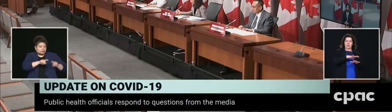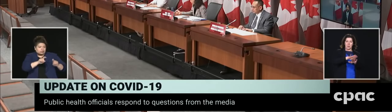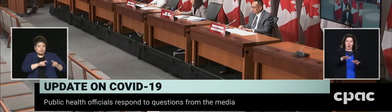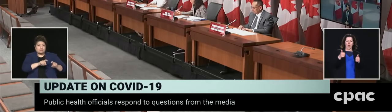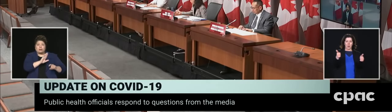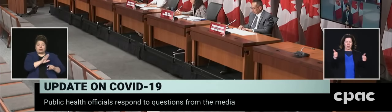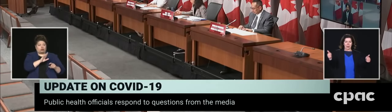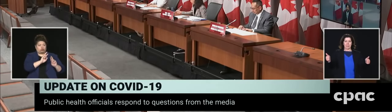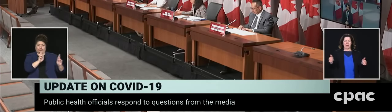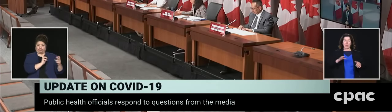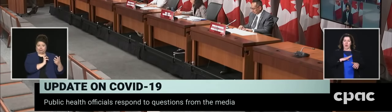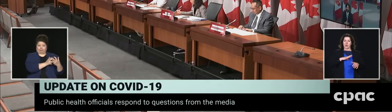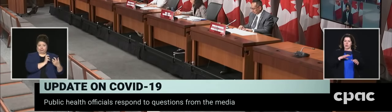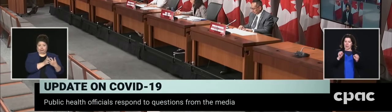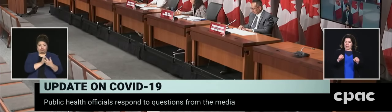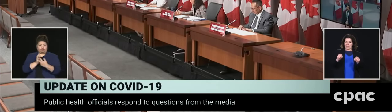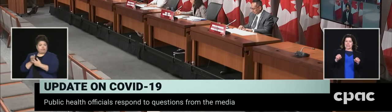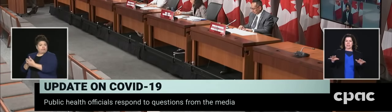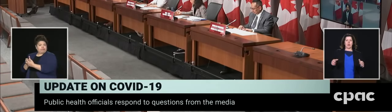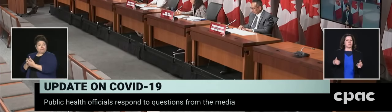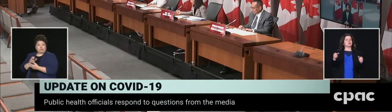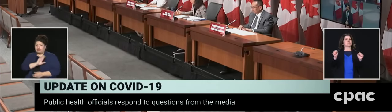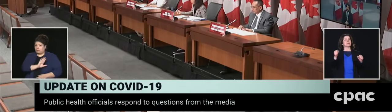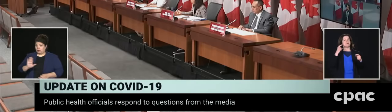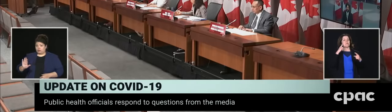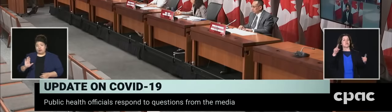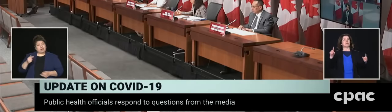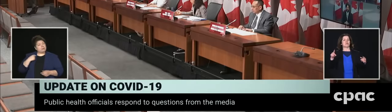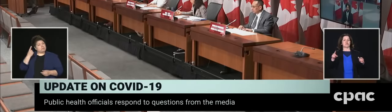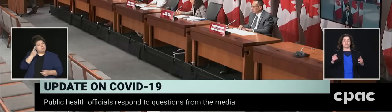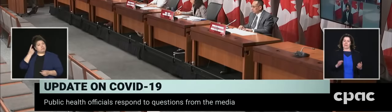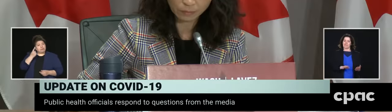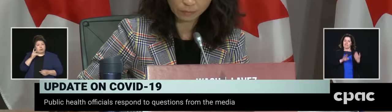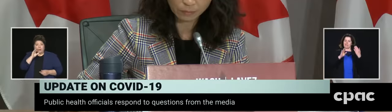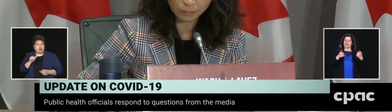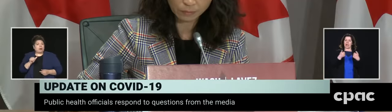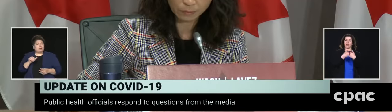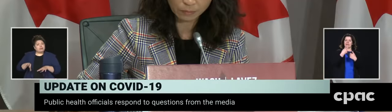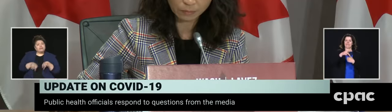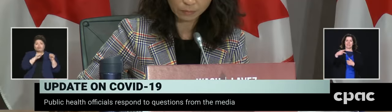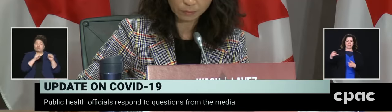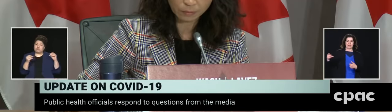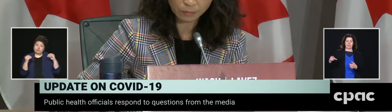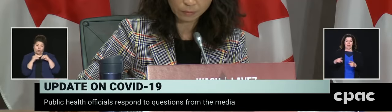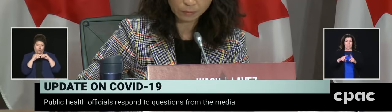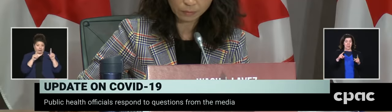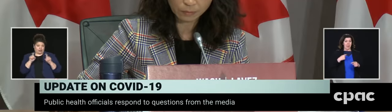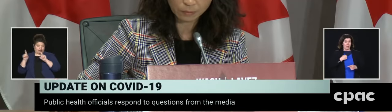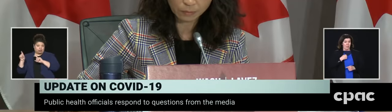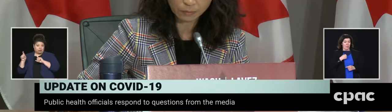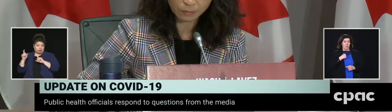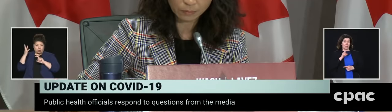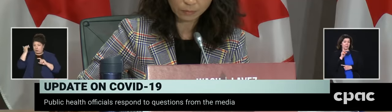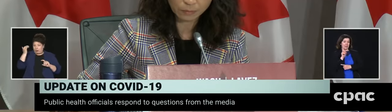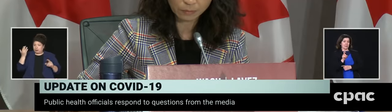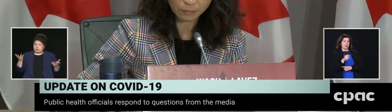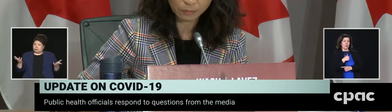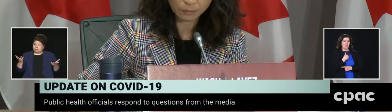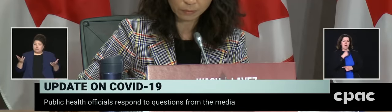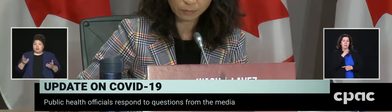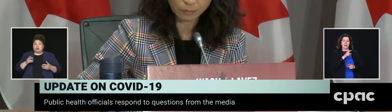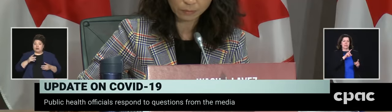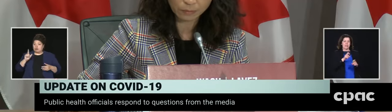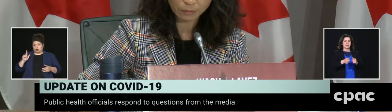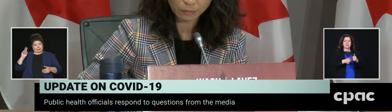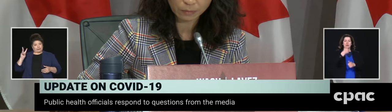my question is, why are we not testing more? or what is preventing us from going from 26 to whatever the